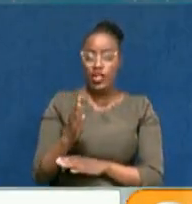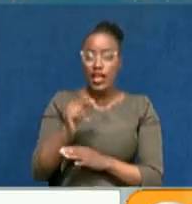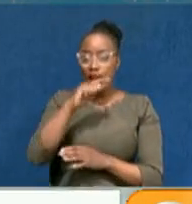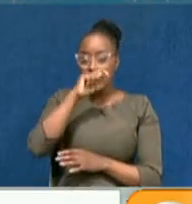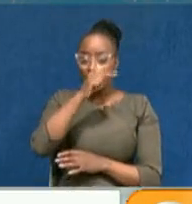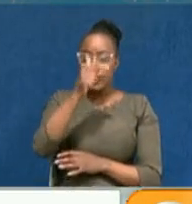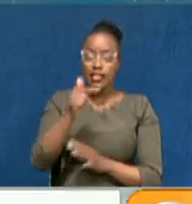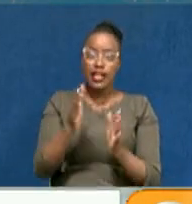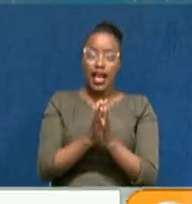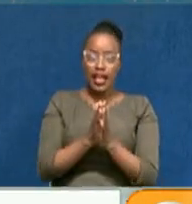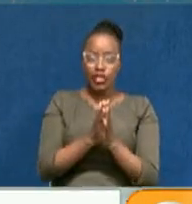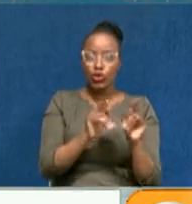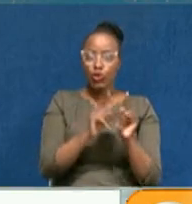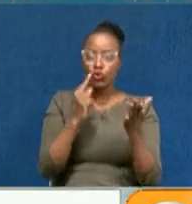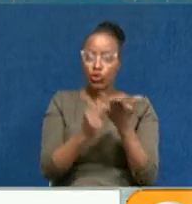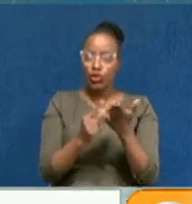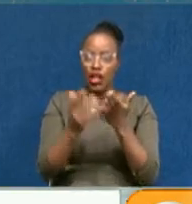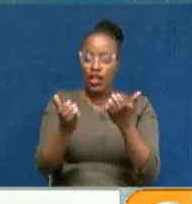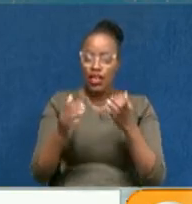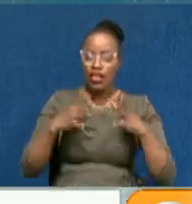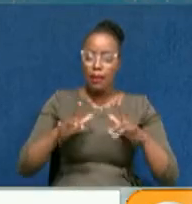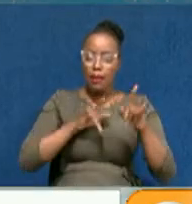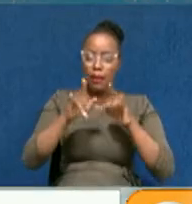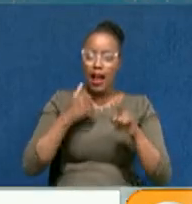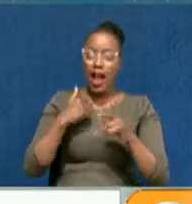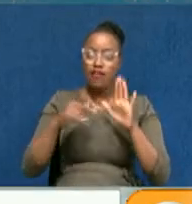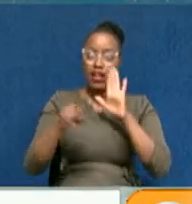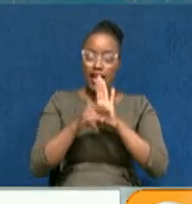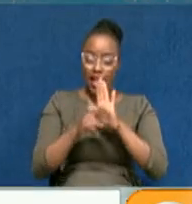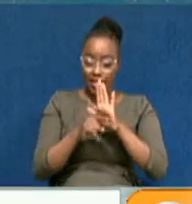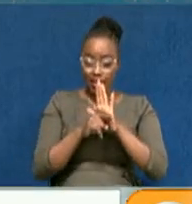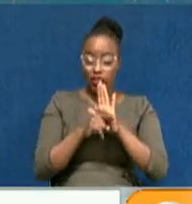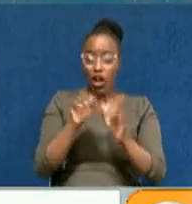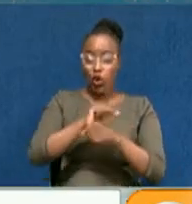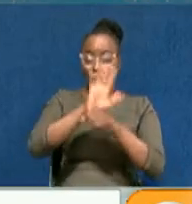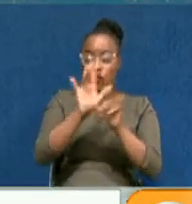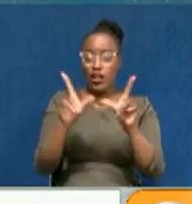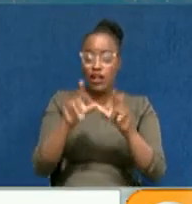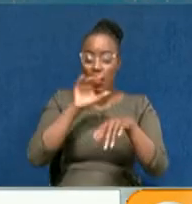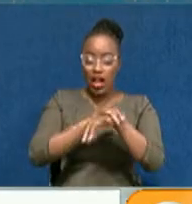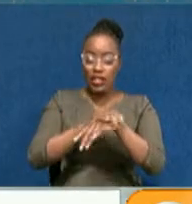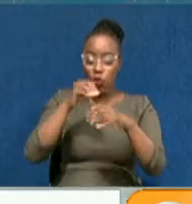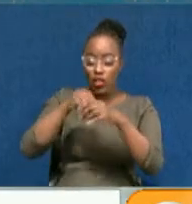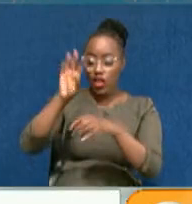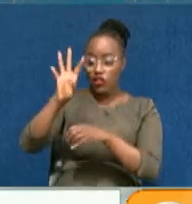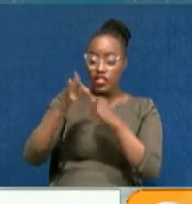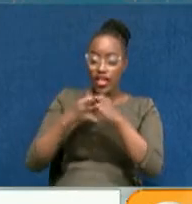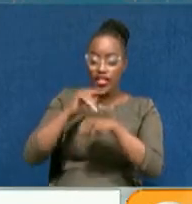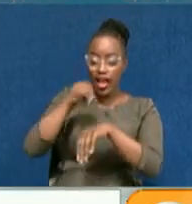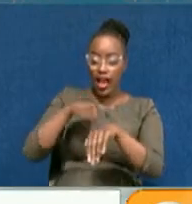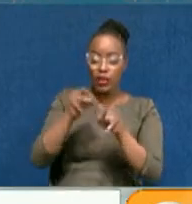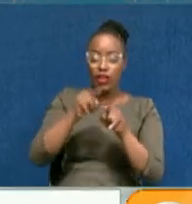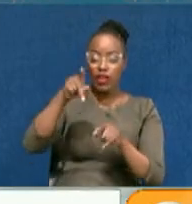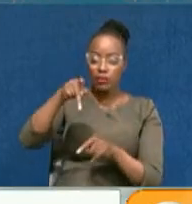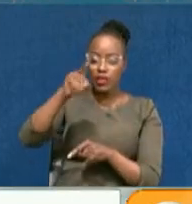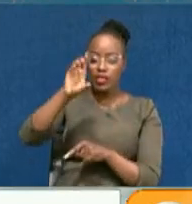Uganda, among other countries, requires travellers to have a negative COVID-19 test obtained within 48 hours and a rapid